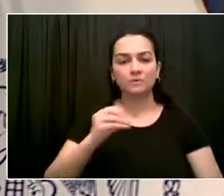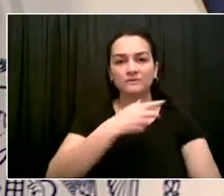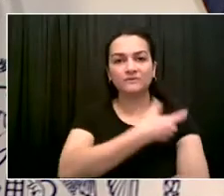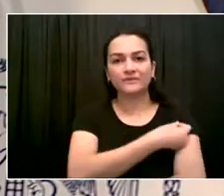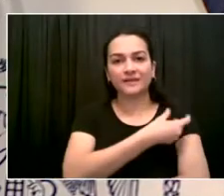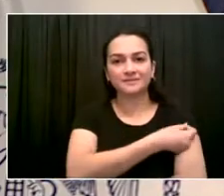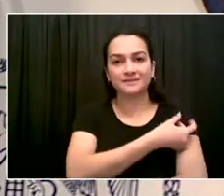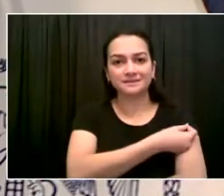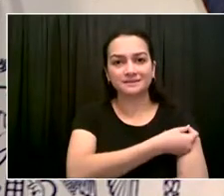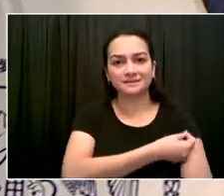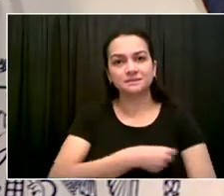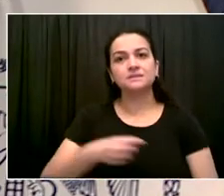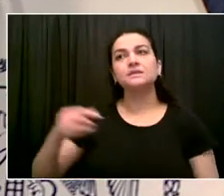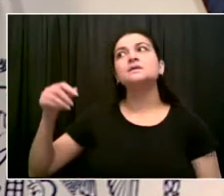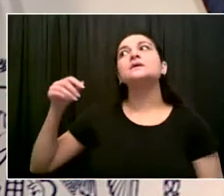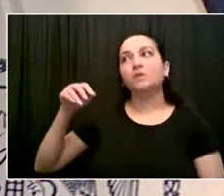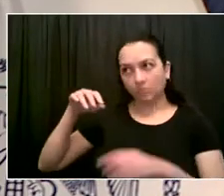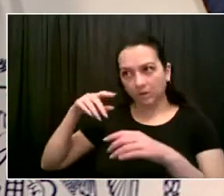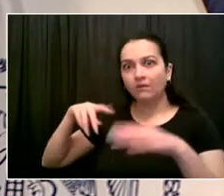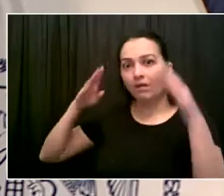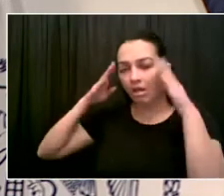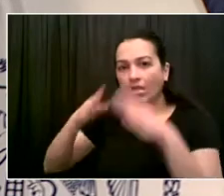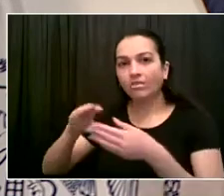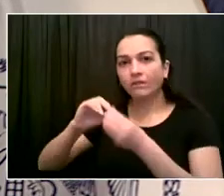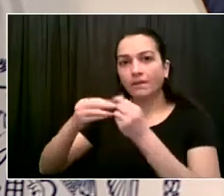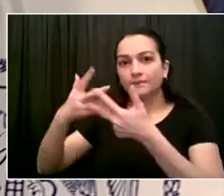and a lot more to come. Go ahead, Juliette.